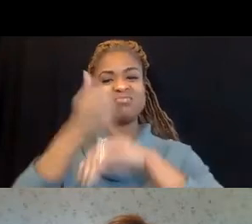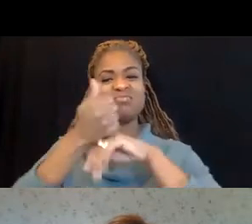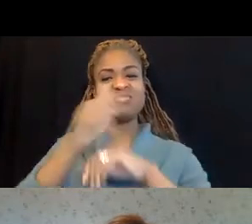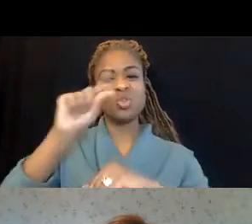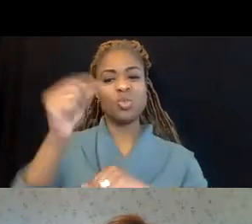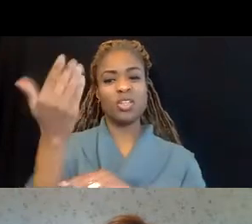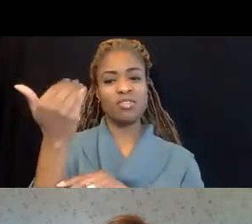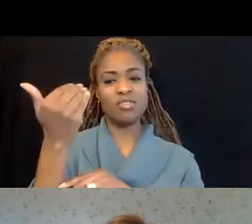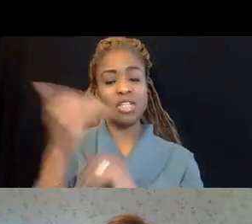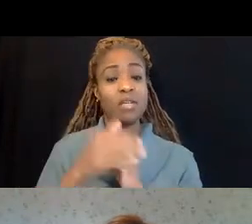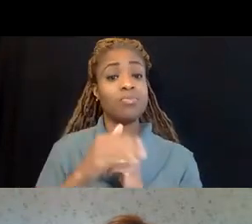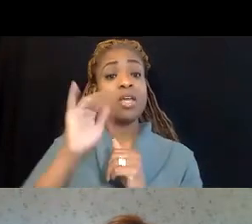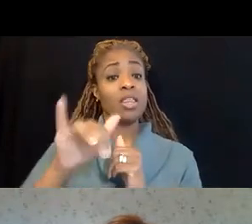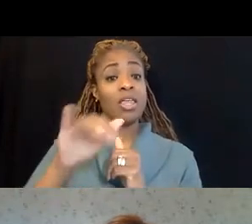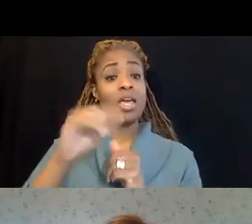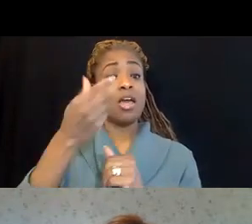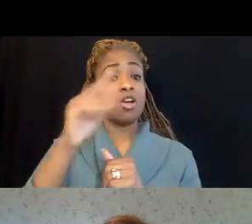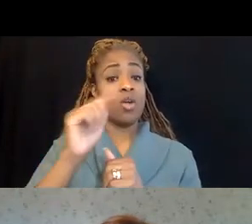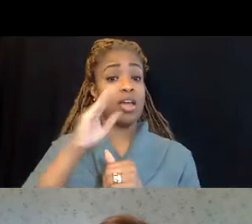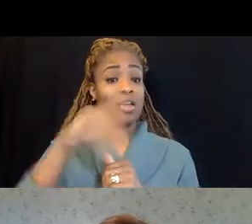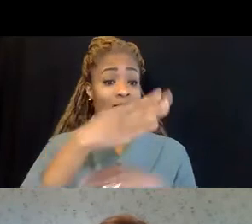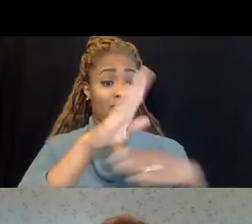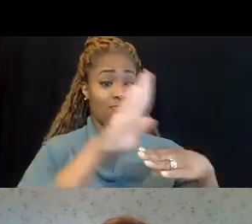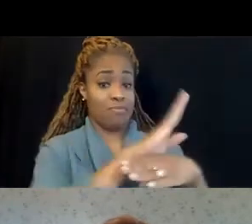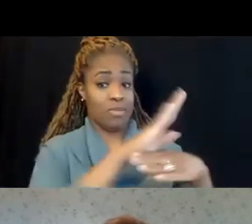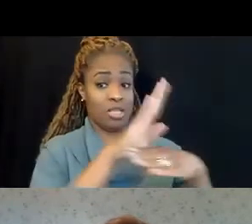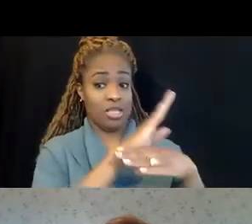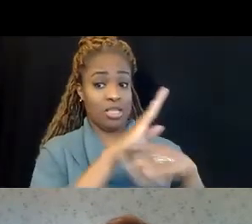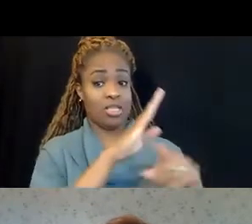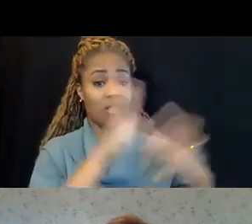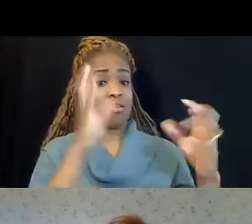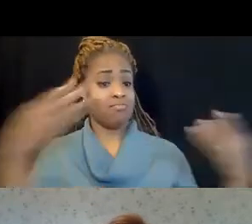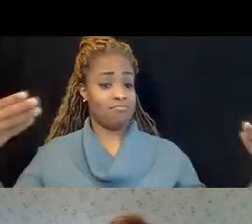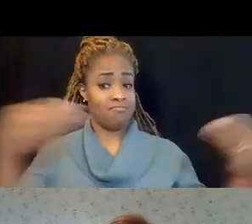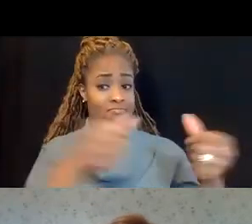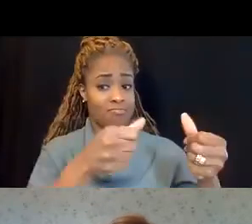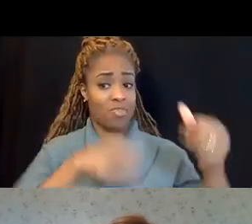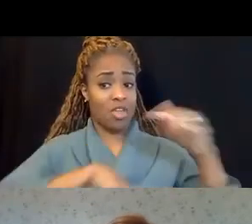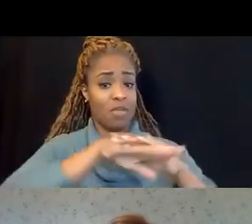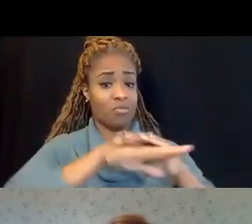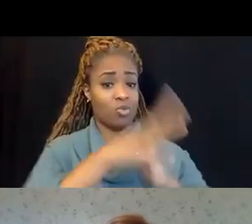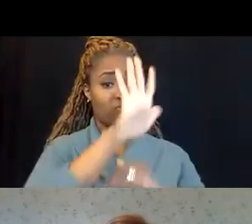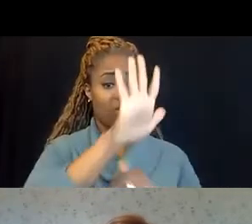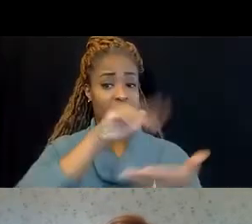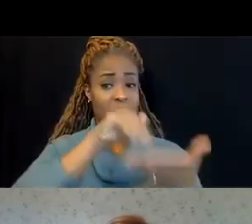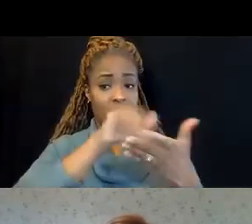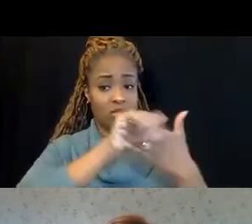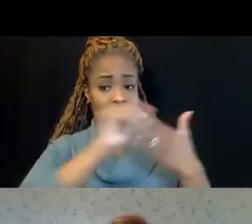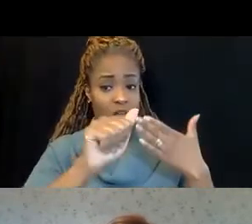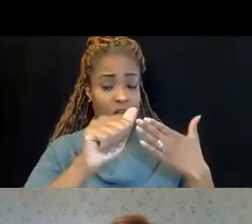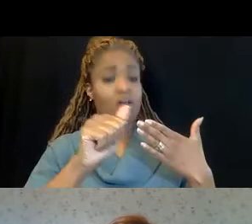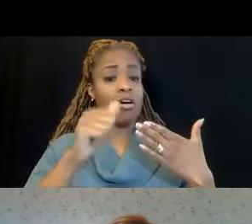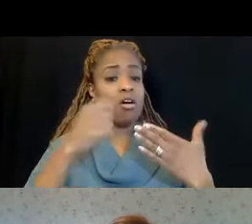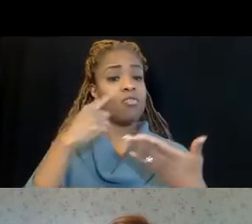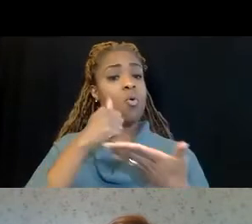These grants will give employers a matching grant up to $5,000 to help